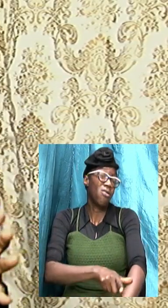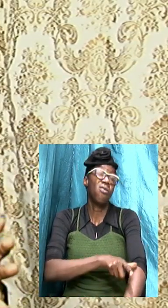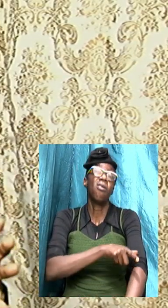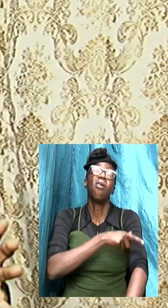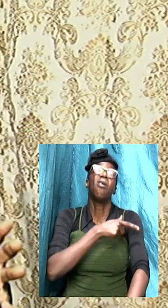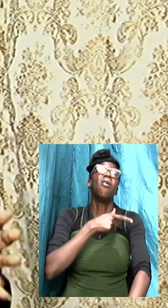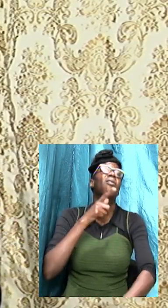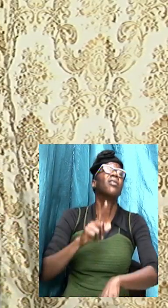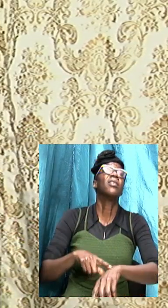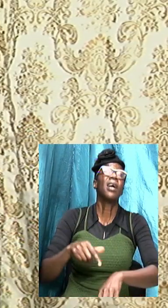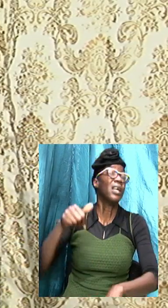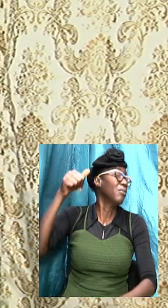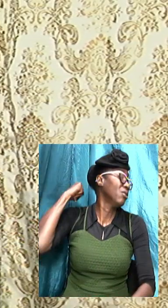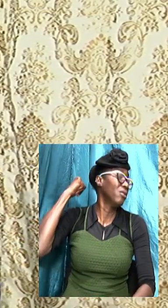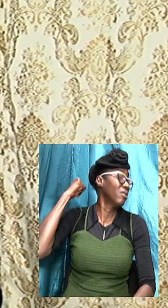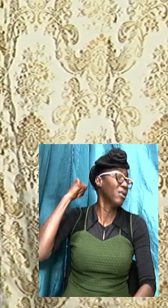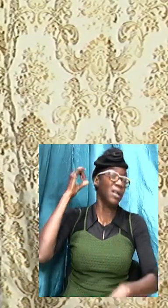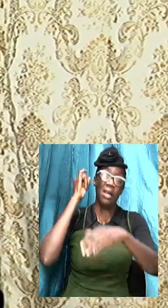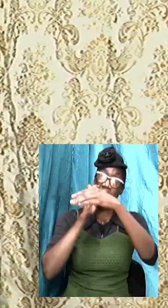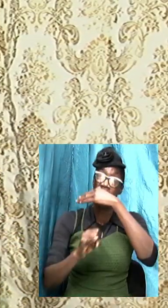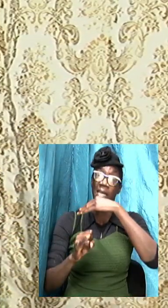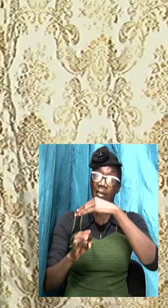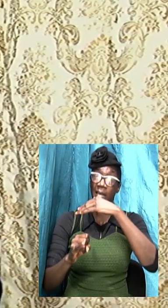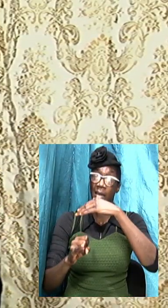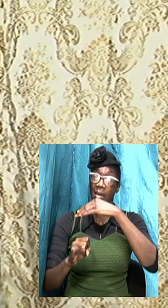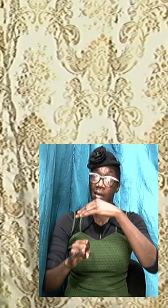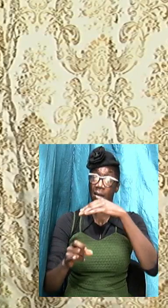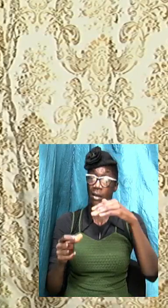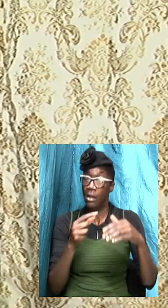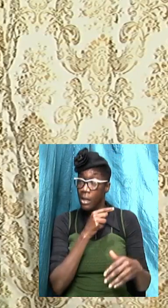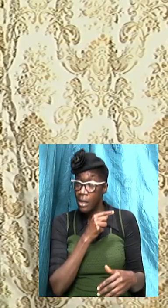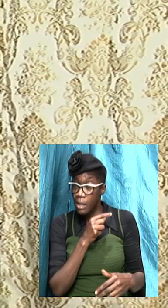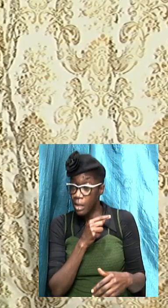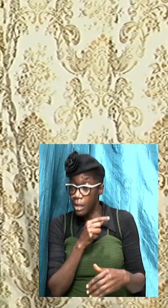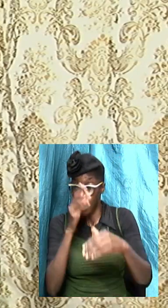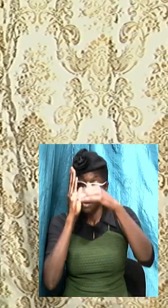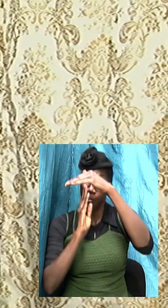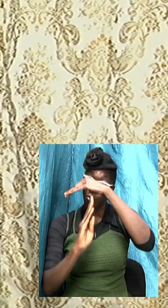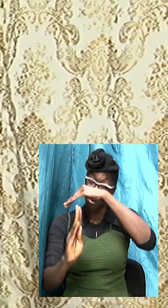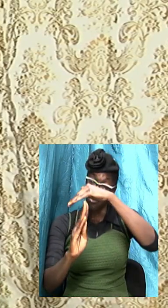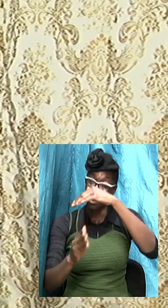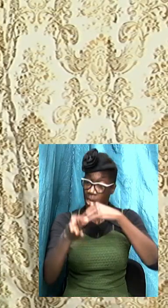Isaiah the prophet God used the prophet to talk about doctrine